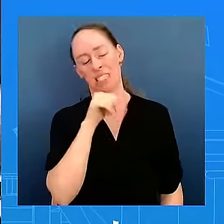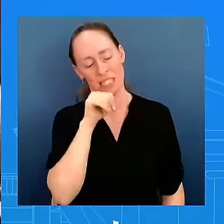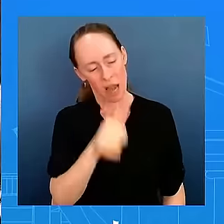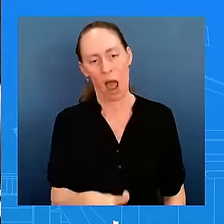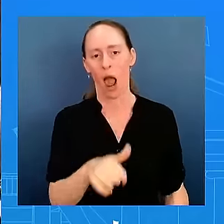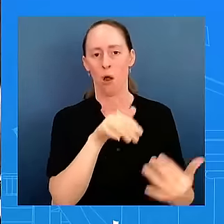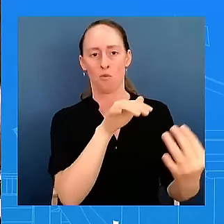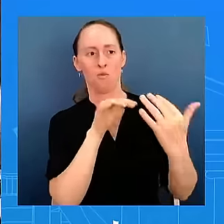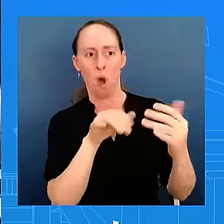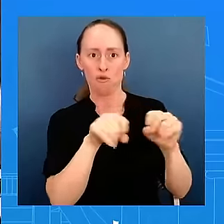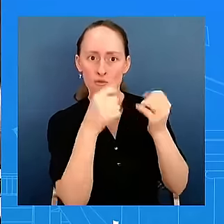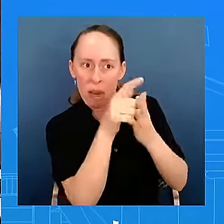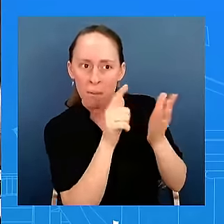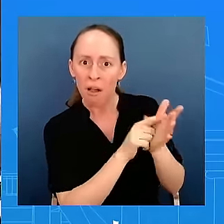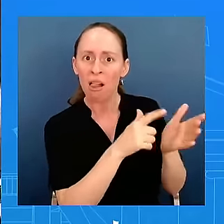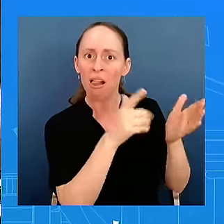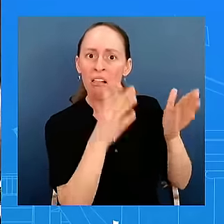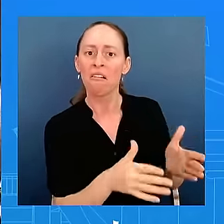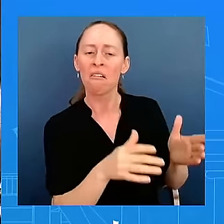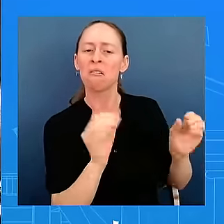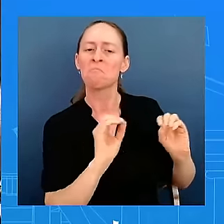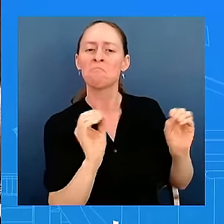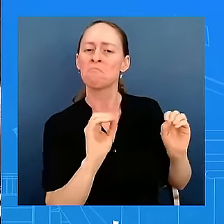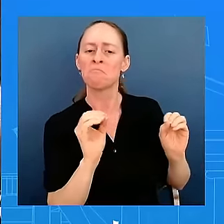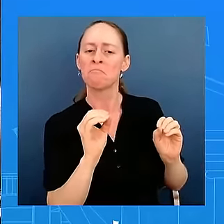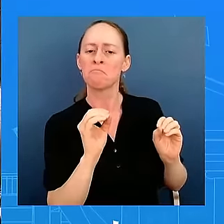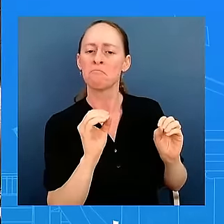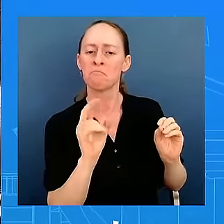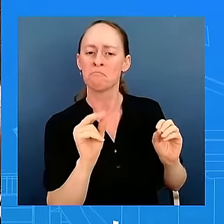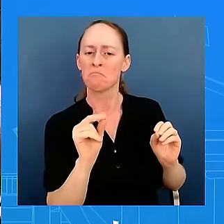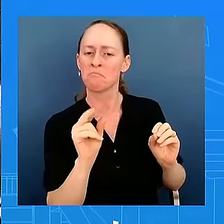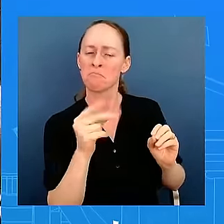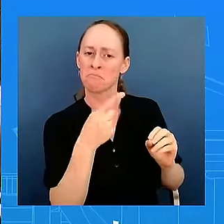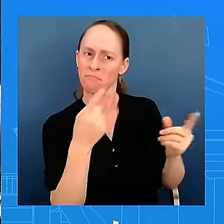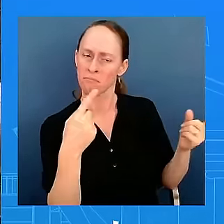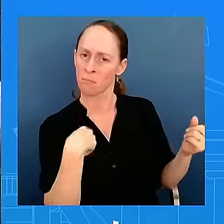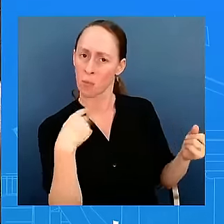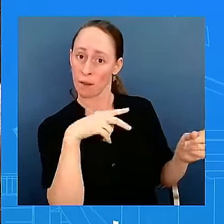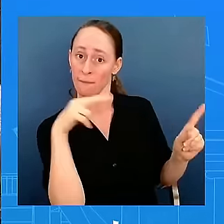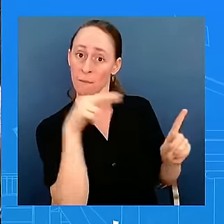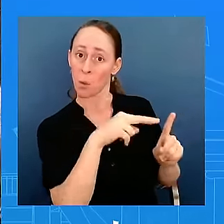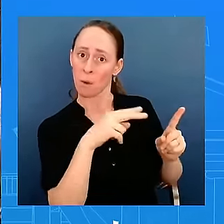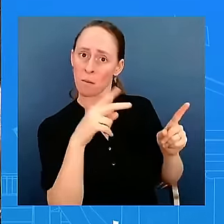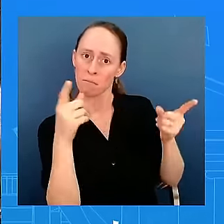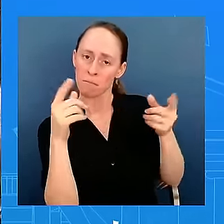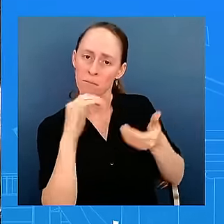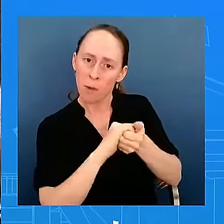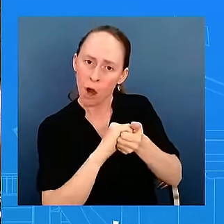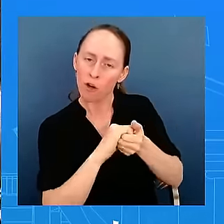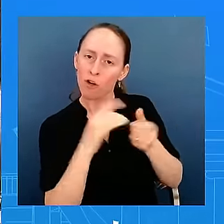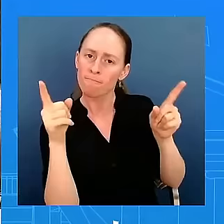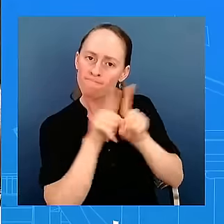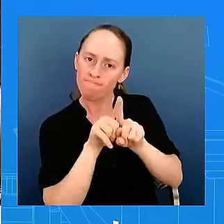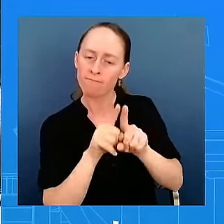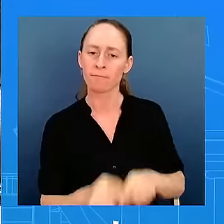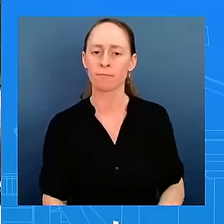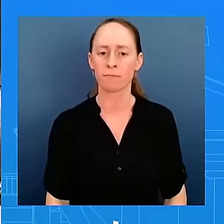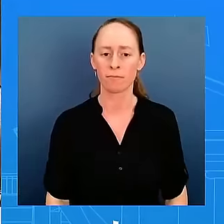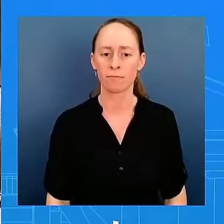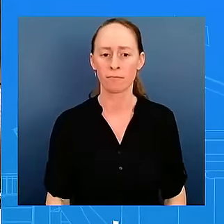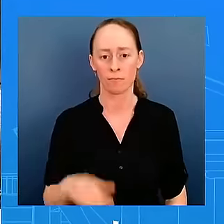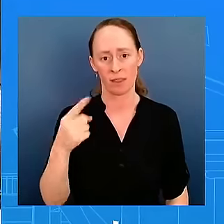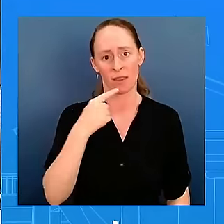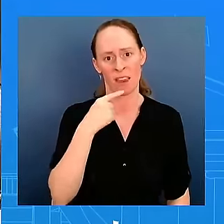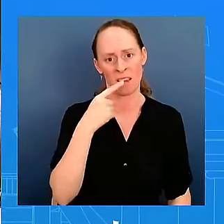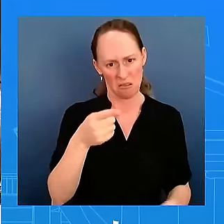the Chief Prosecutor says that Israel does have legitimate war aims, of course, but the way Israel chose to achieve